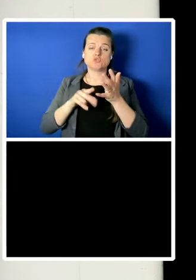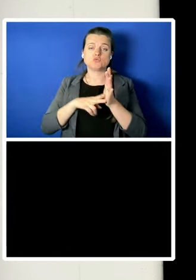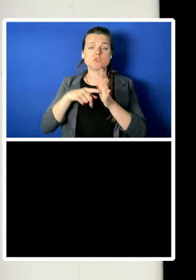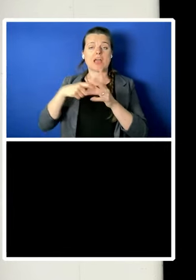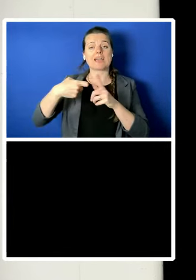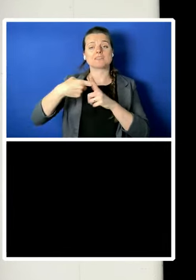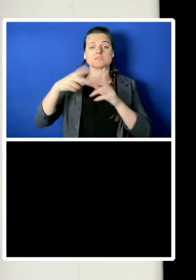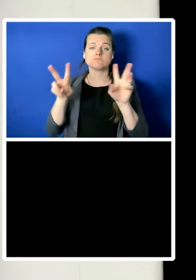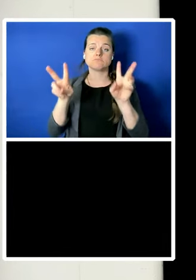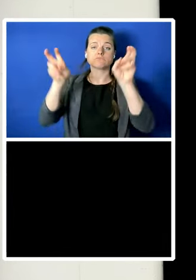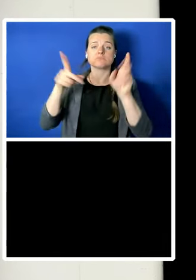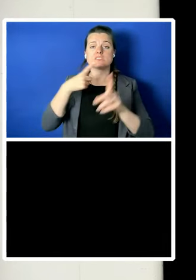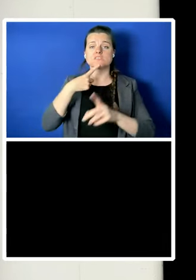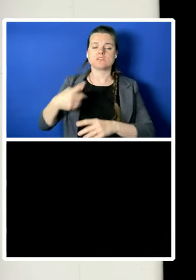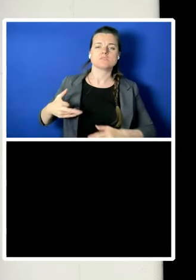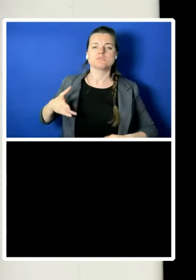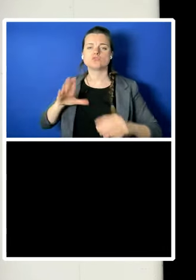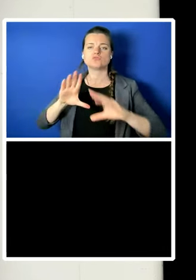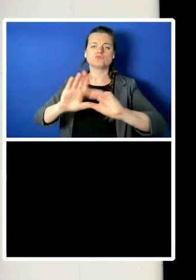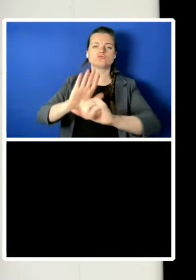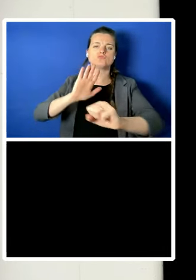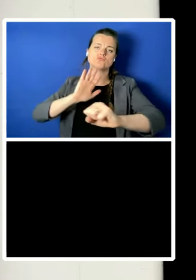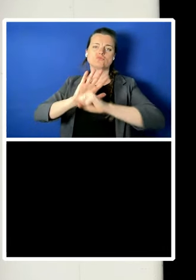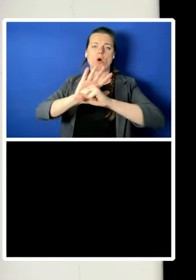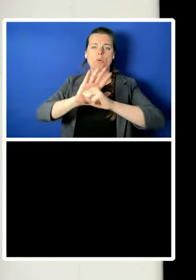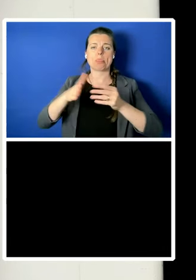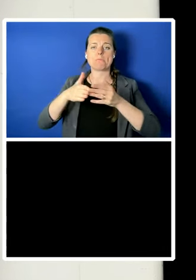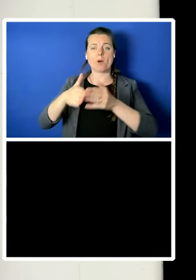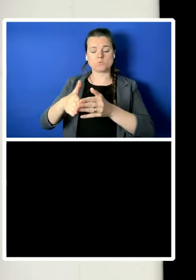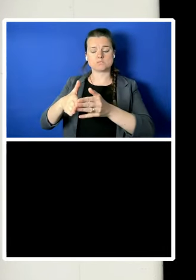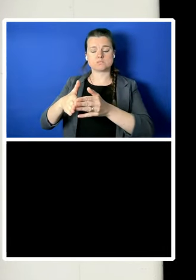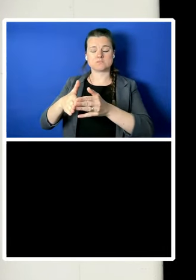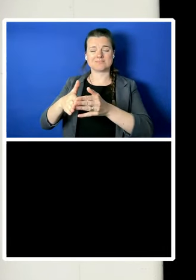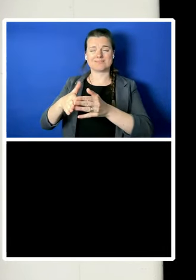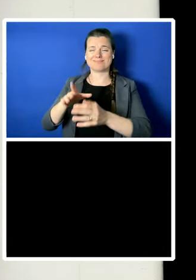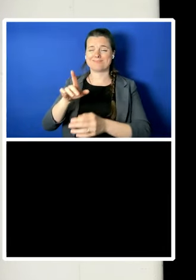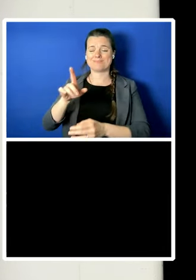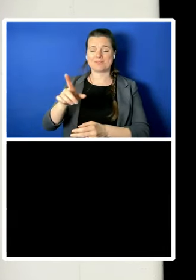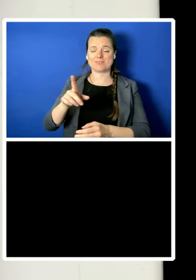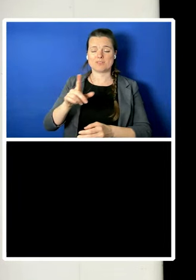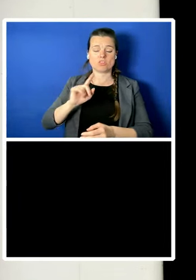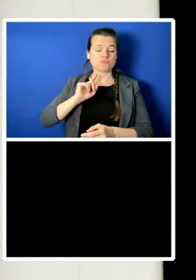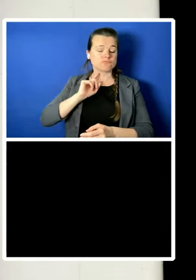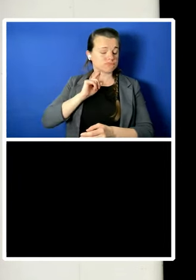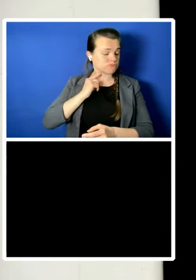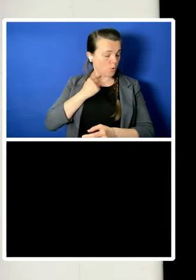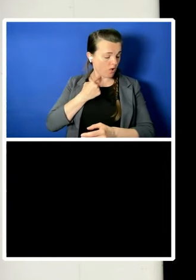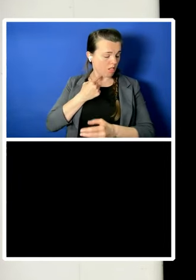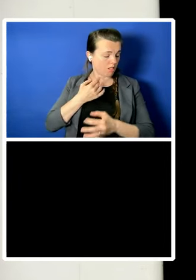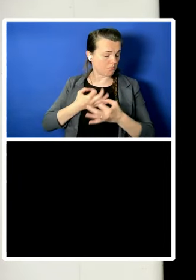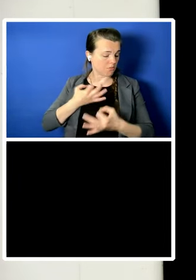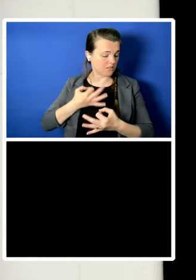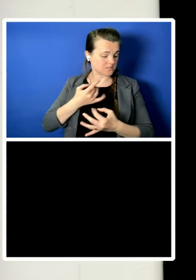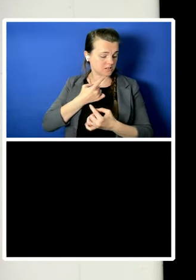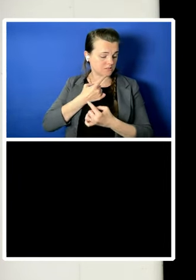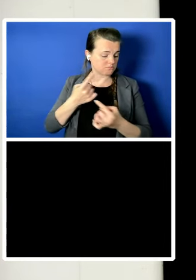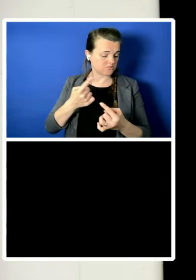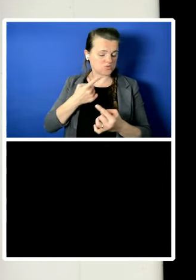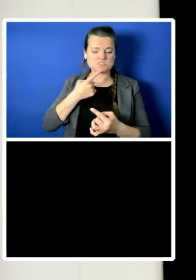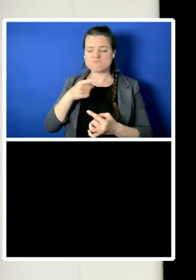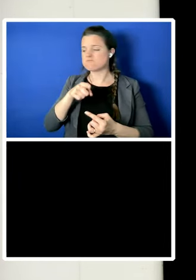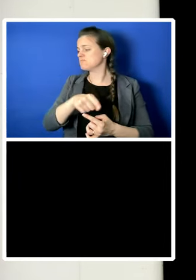But with the cruel stunt of attempted forced transportation of asylum seekers to Rwanda